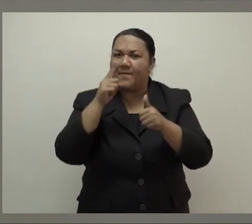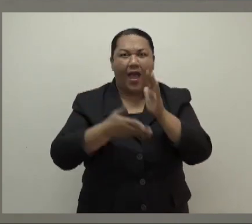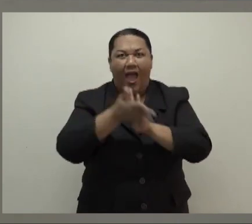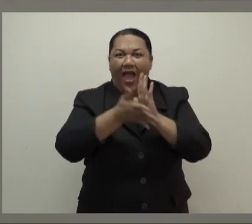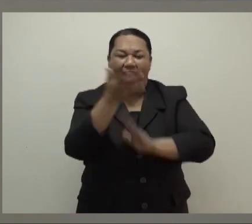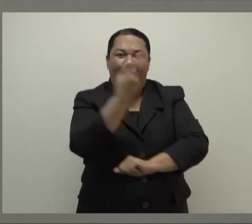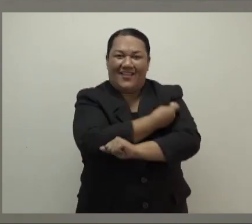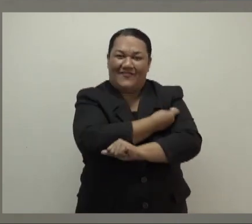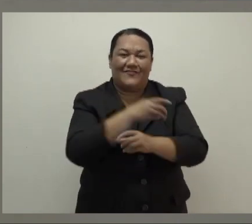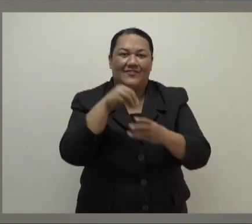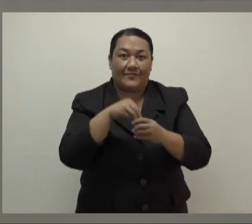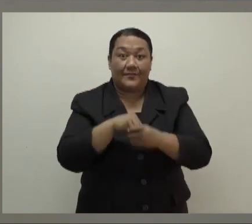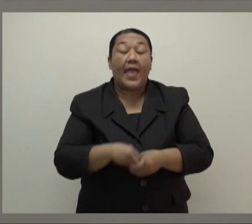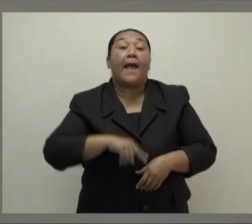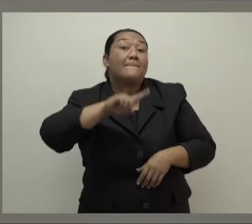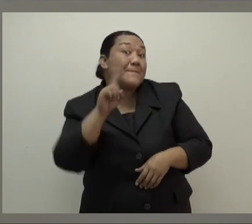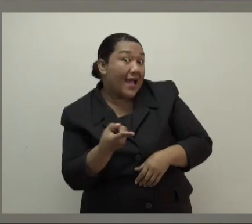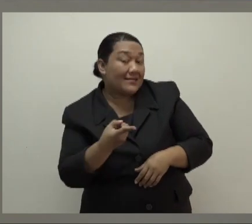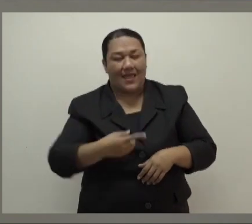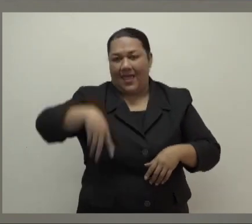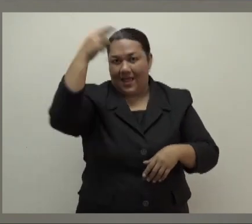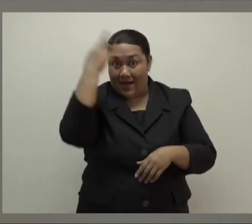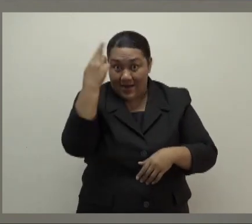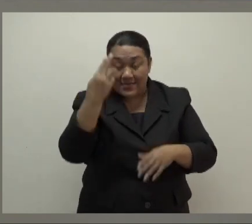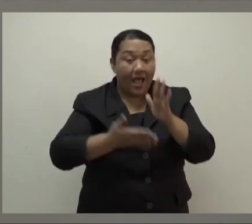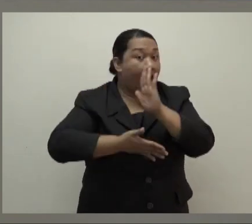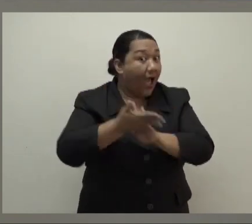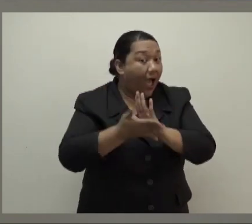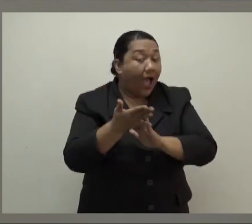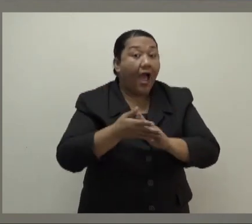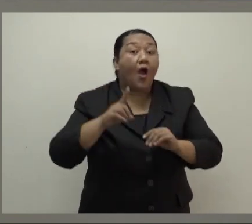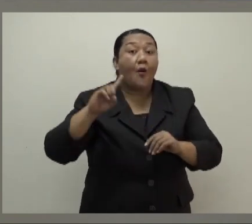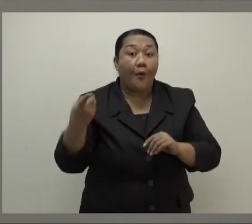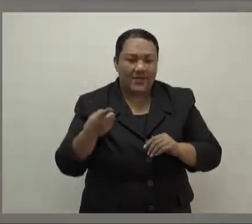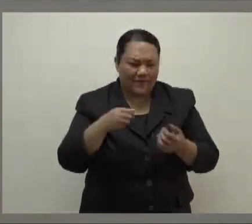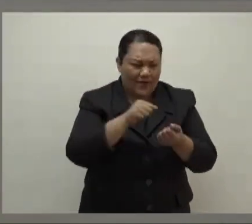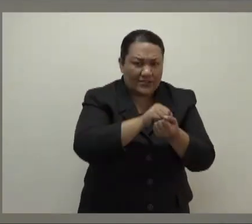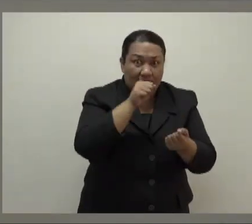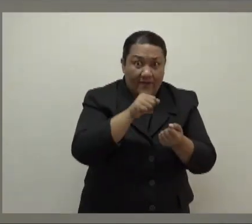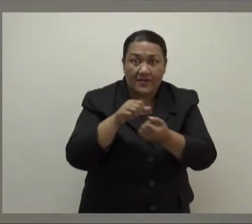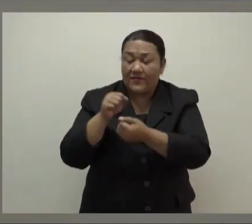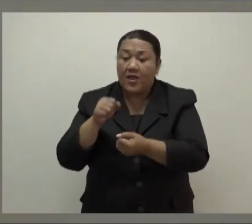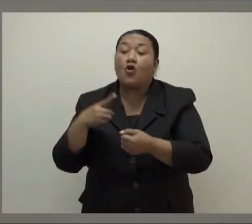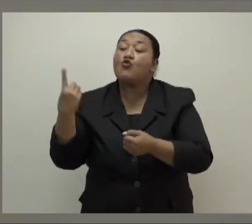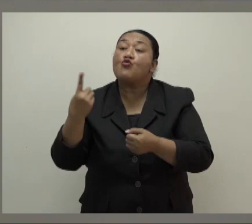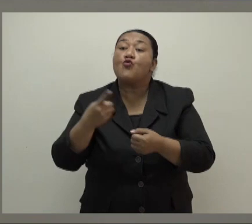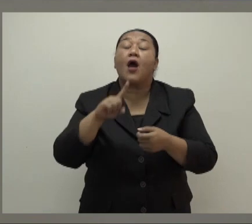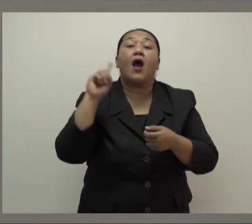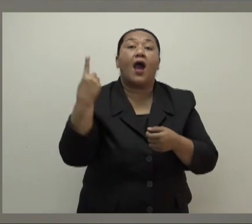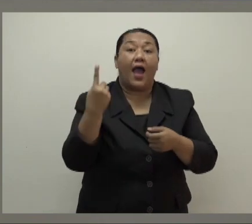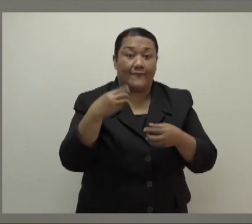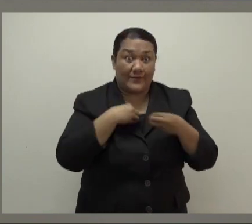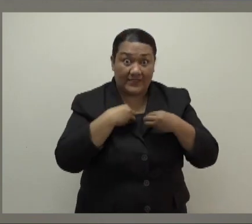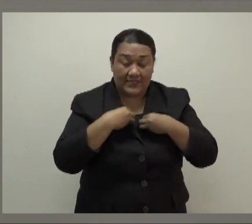the high-risk businesses that we have just listed out and all KFEG certified businesses will be required to check the vaccination